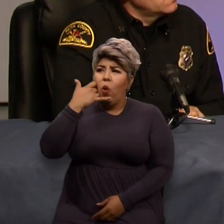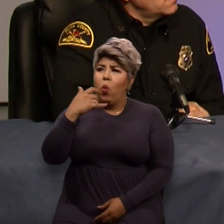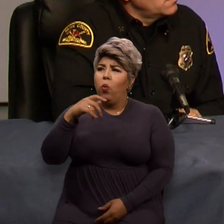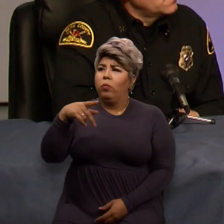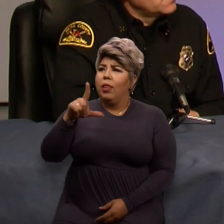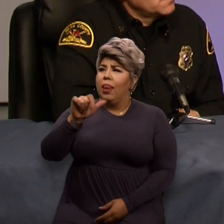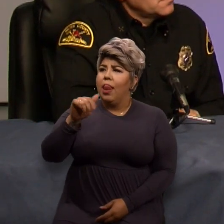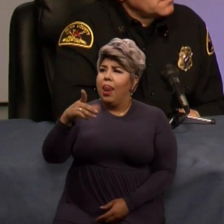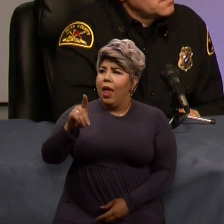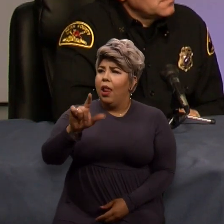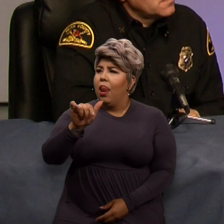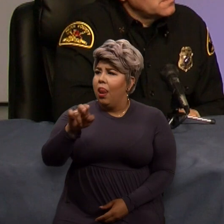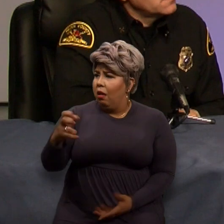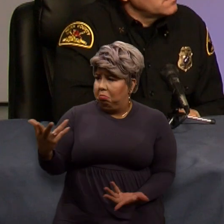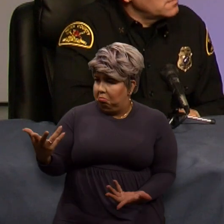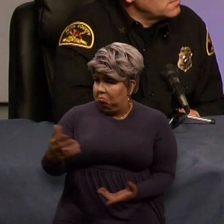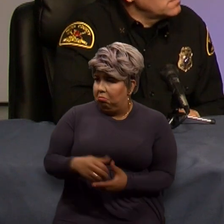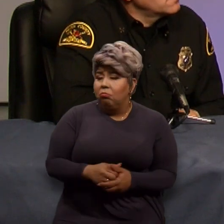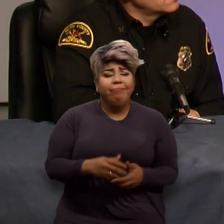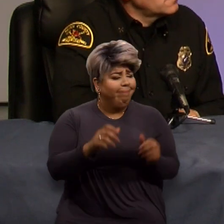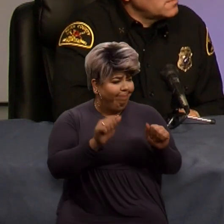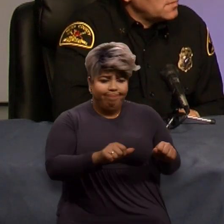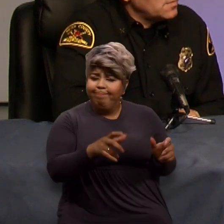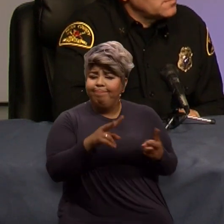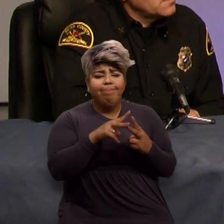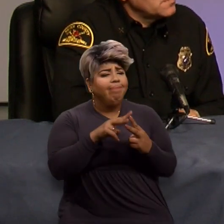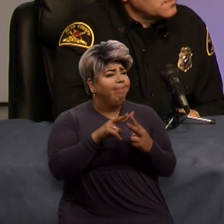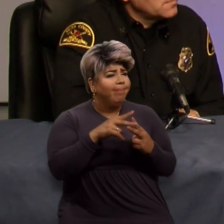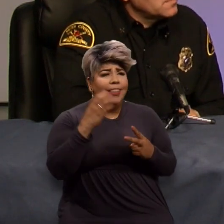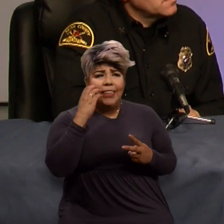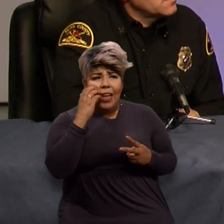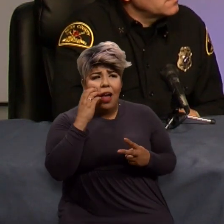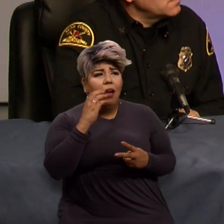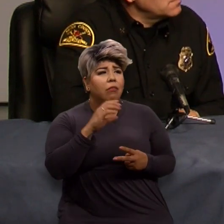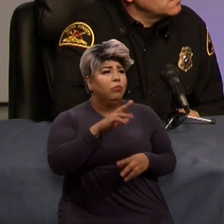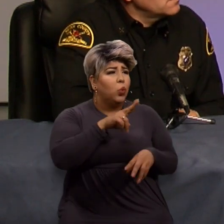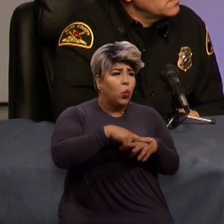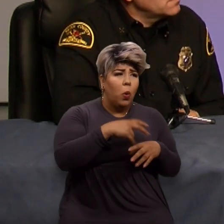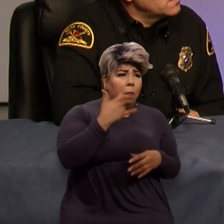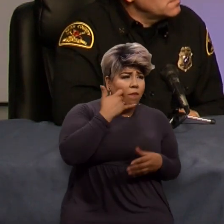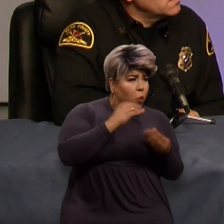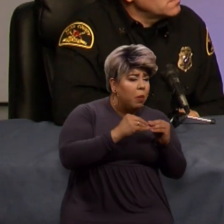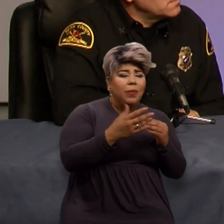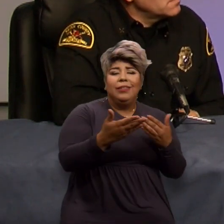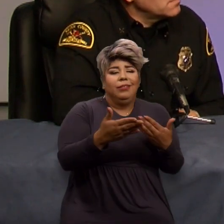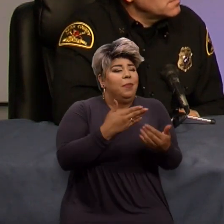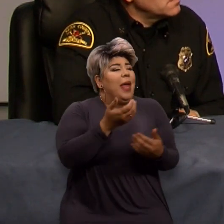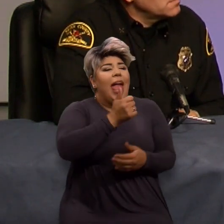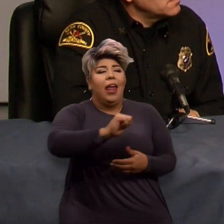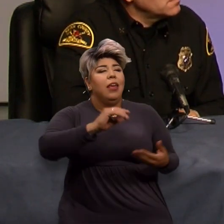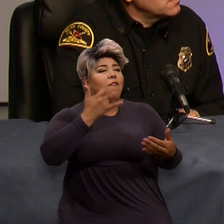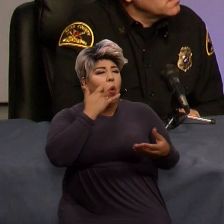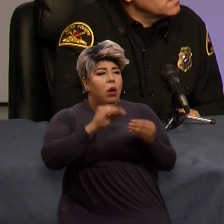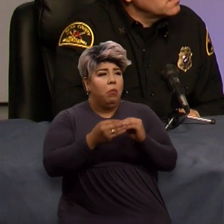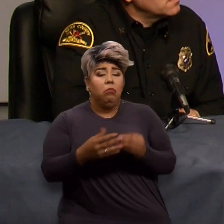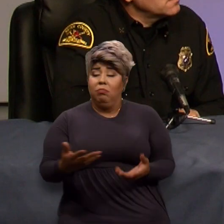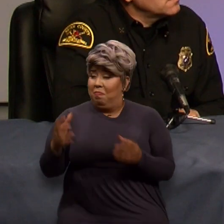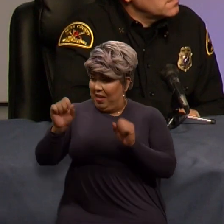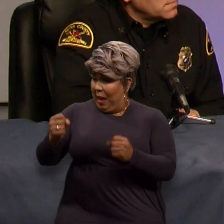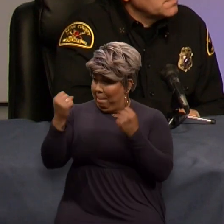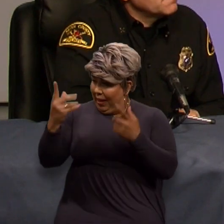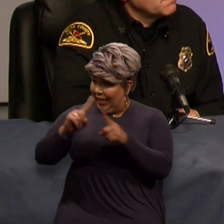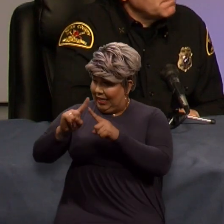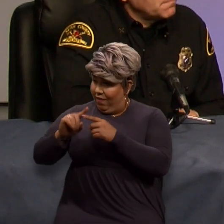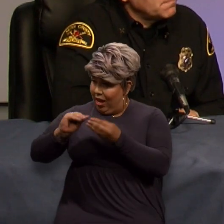It works the same with the landline. Okay. So you can have VoIP or a landline and you can register any number and it'll go through if you have a profile. Can you register multiple numbers?